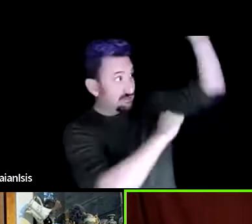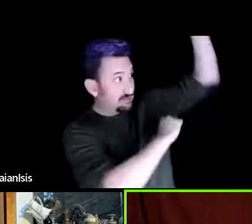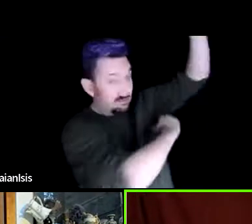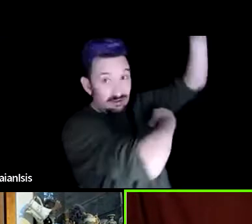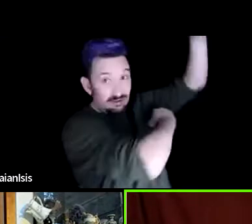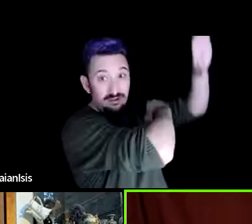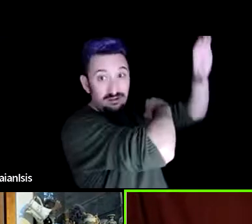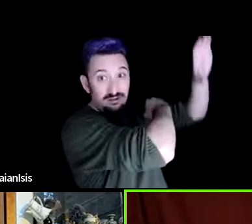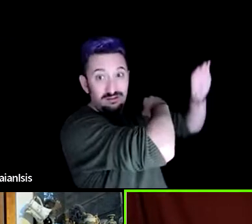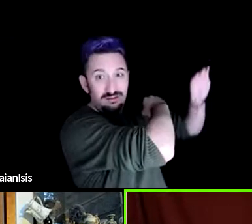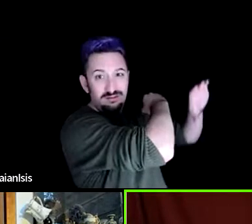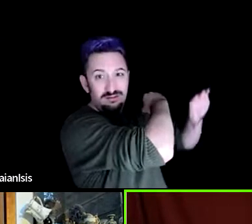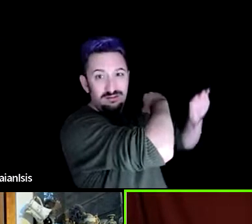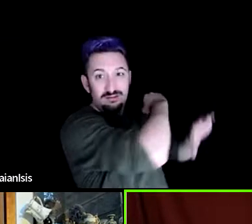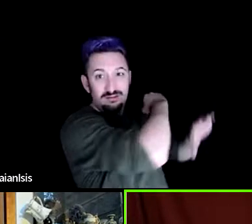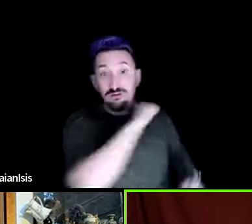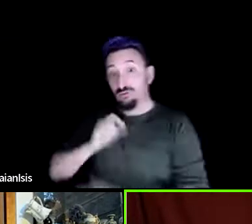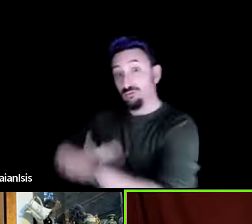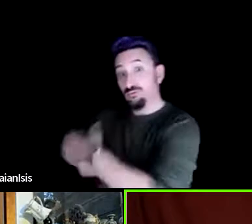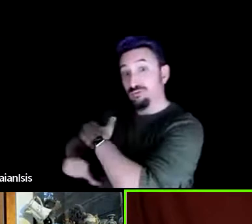moonlight or starlight.